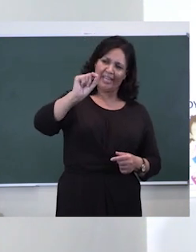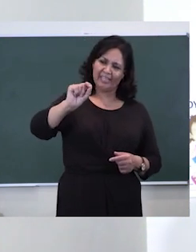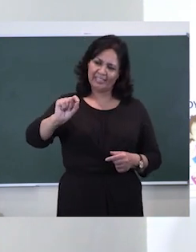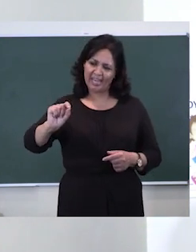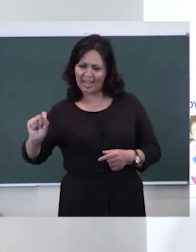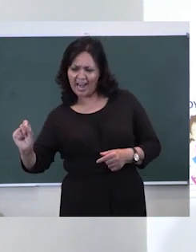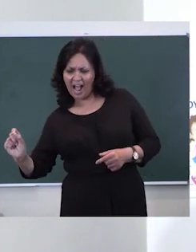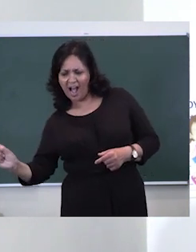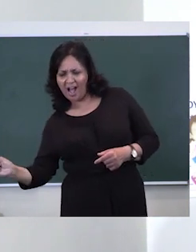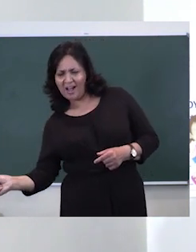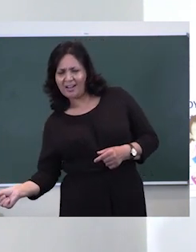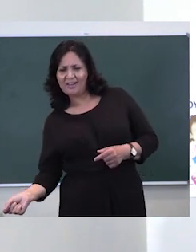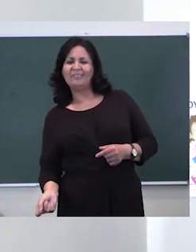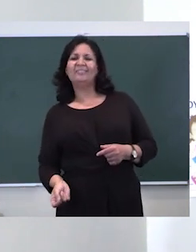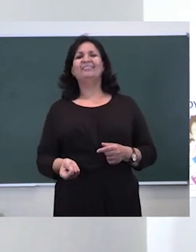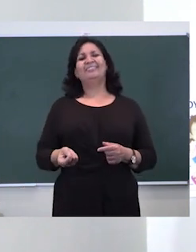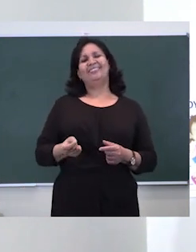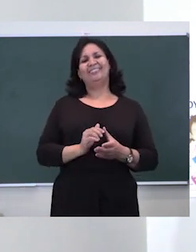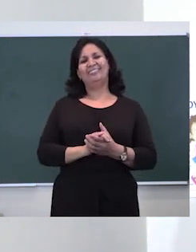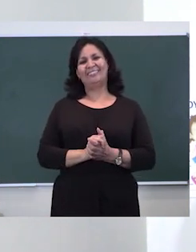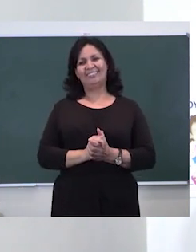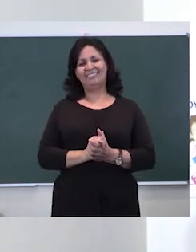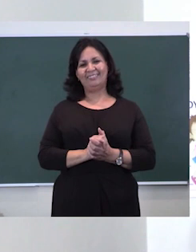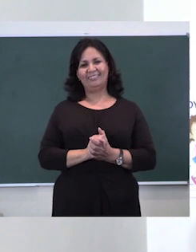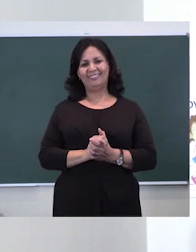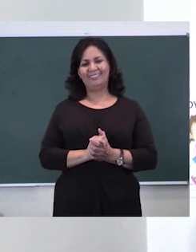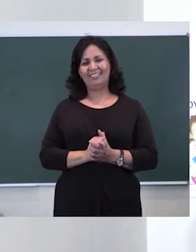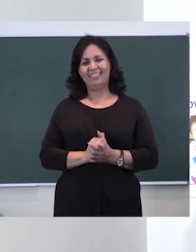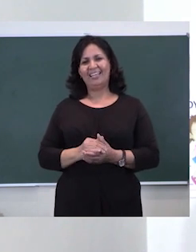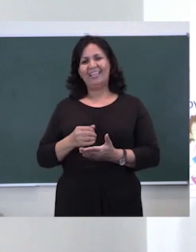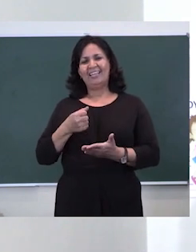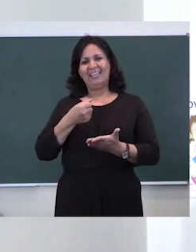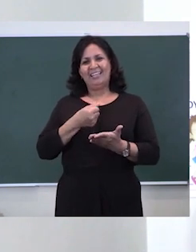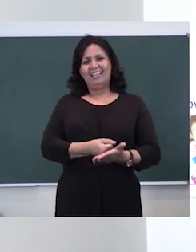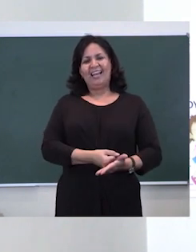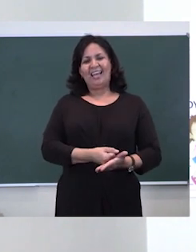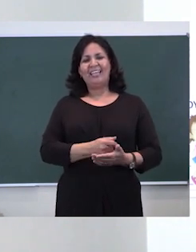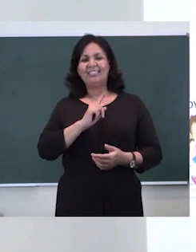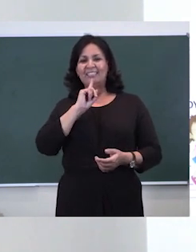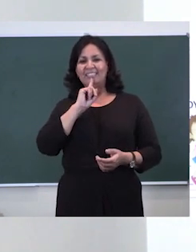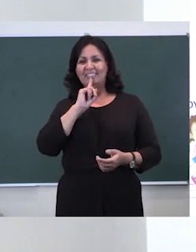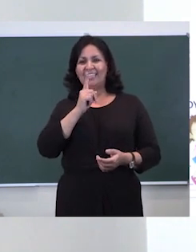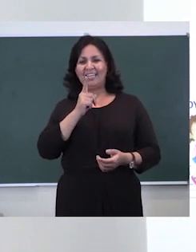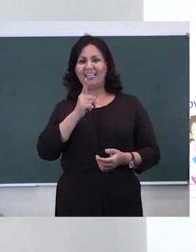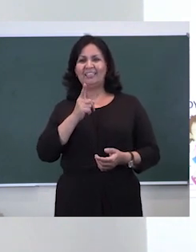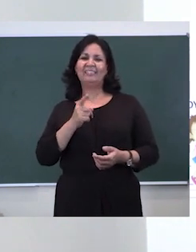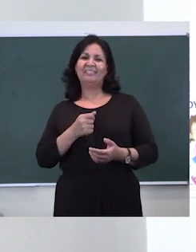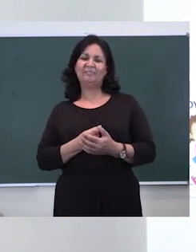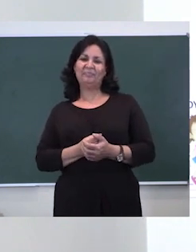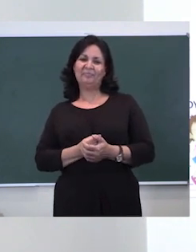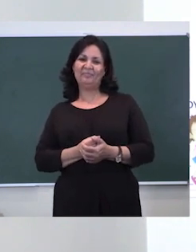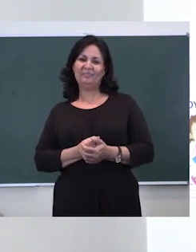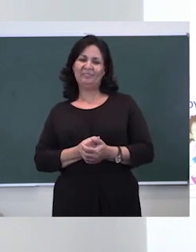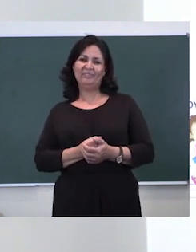say it with me when you are also drawing so that it helps